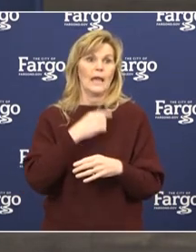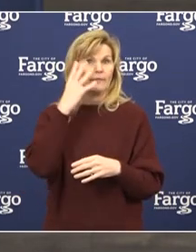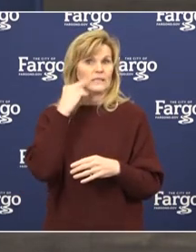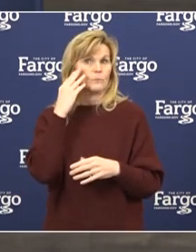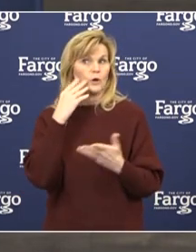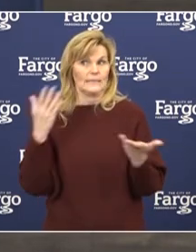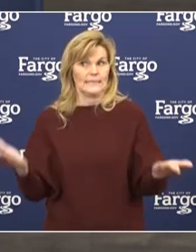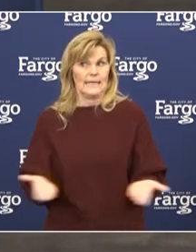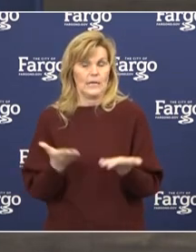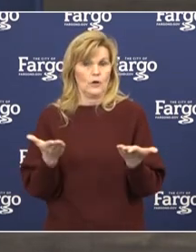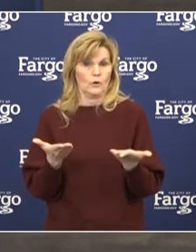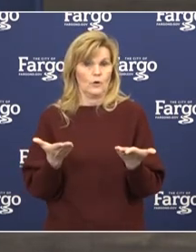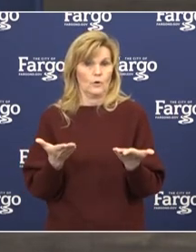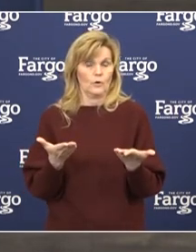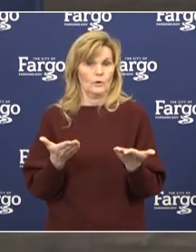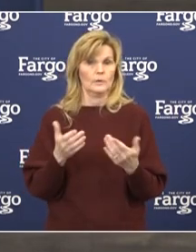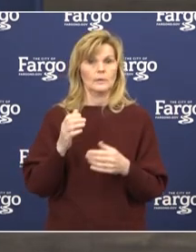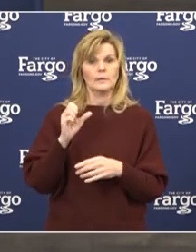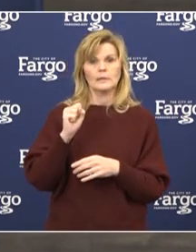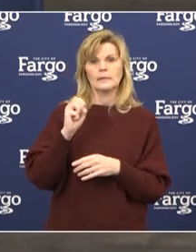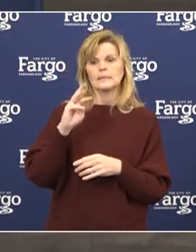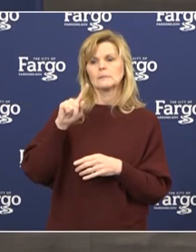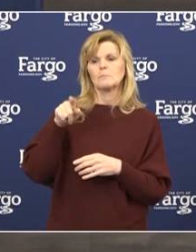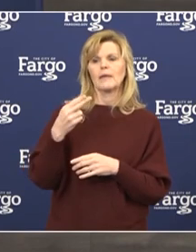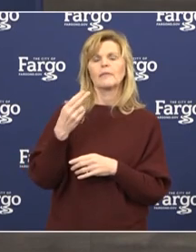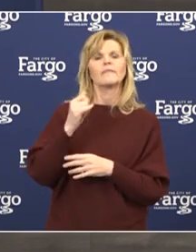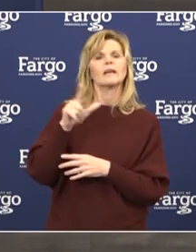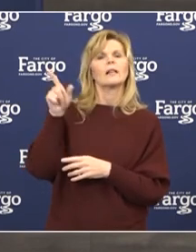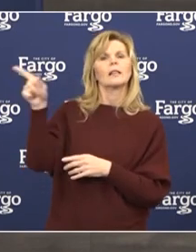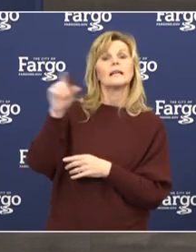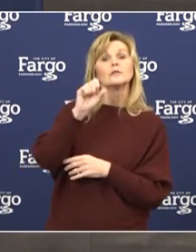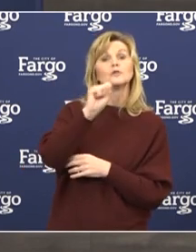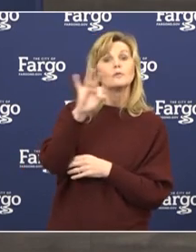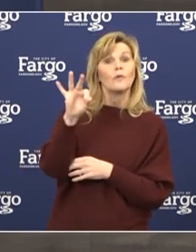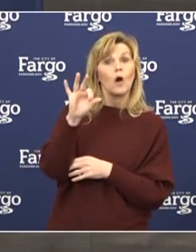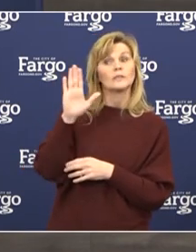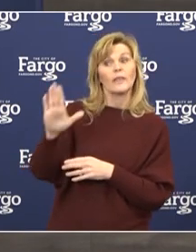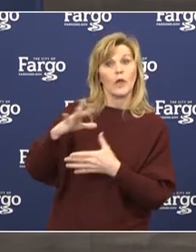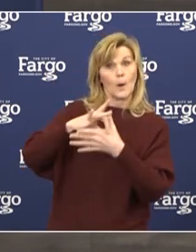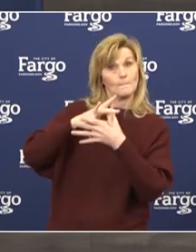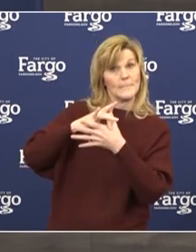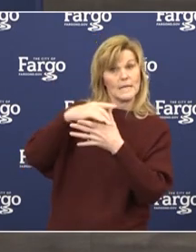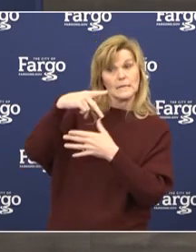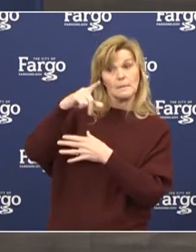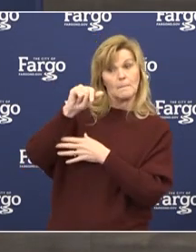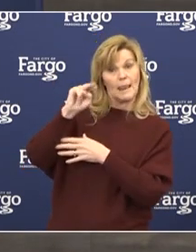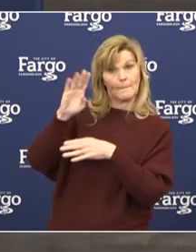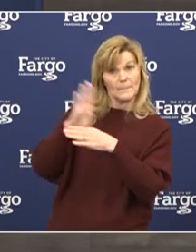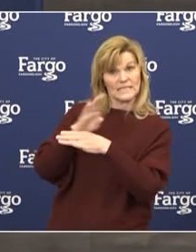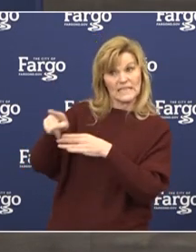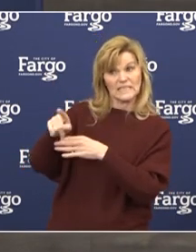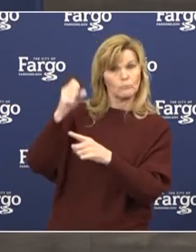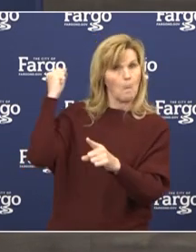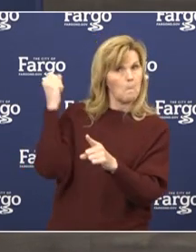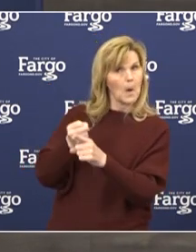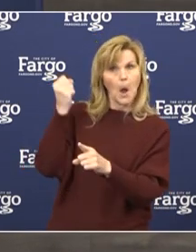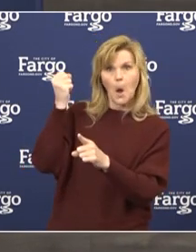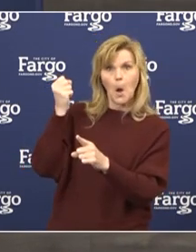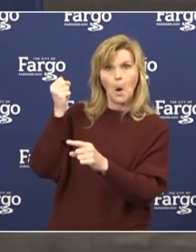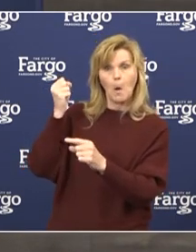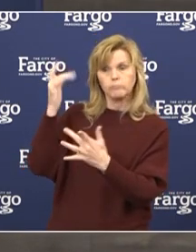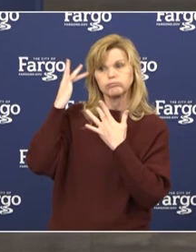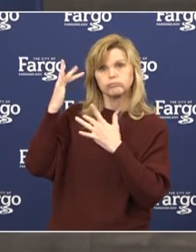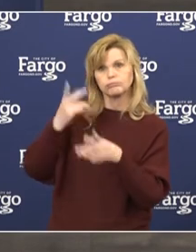what has happened at this Smithfield pork production plant in Sioux Falls. And many